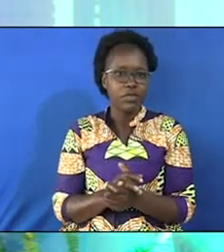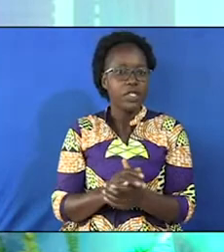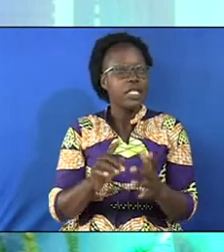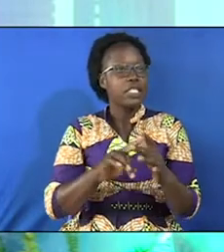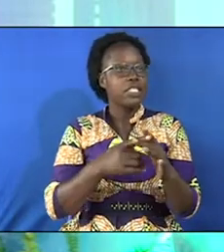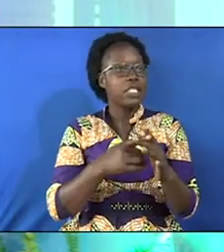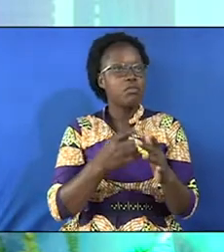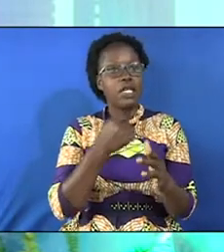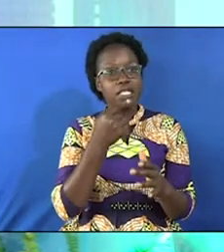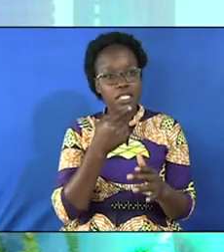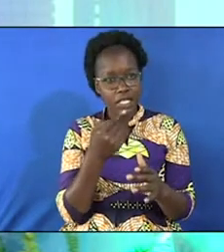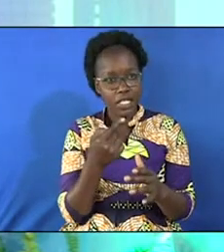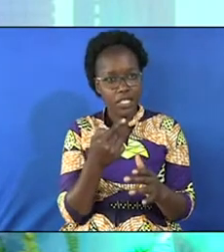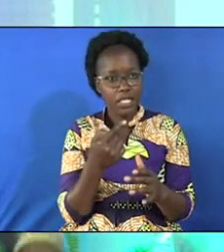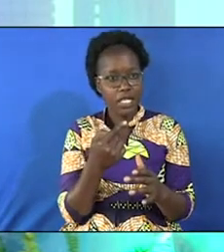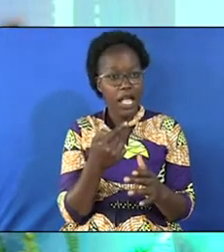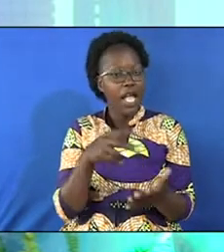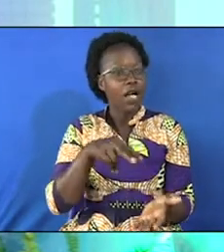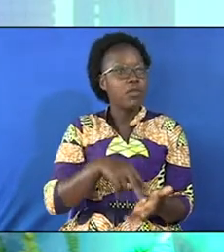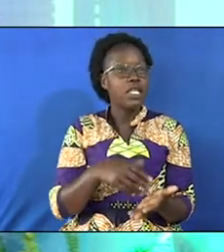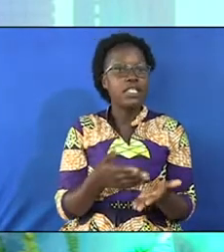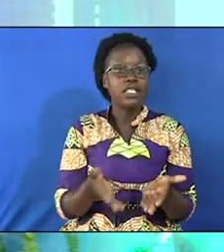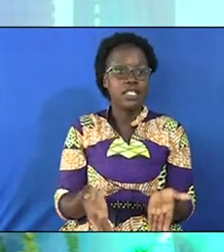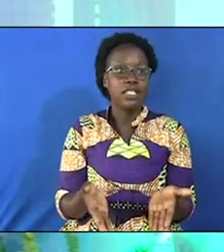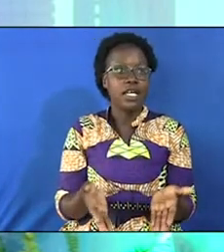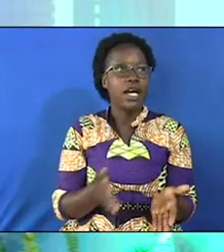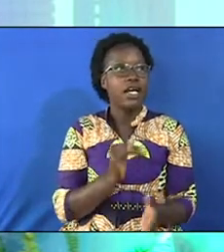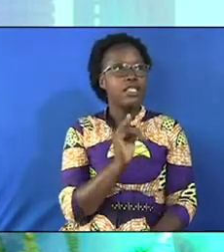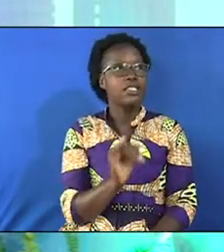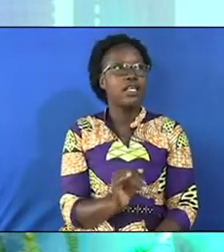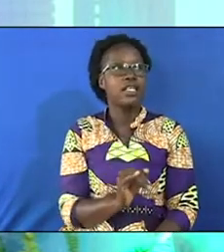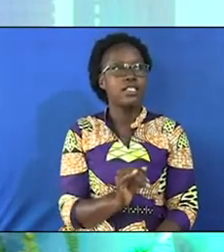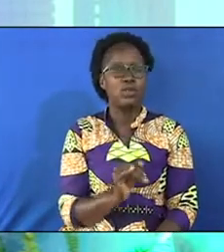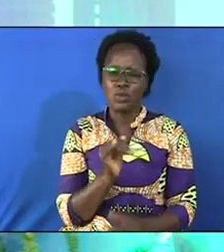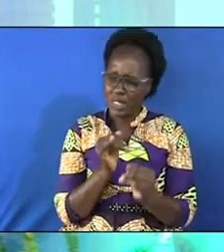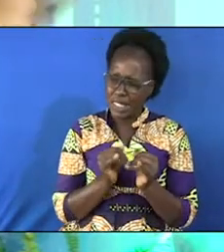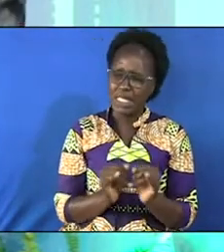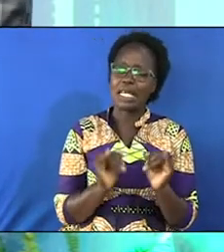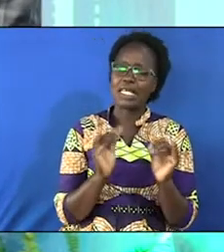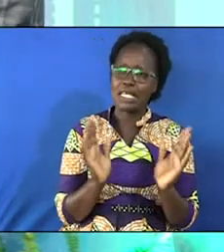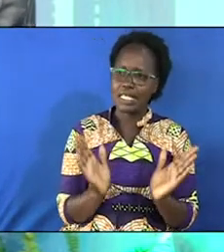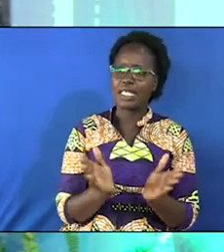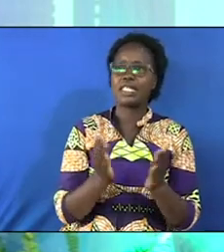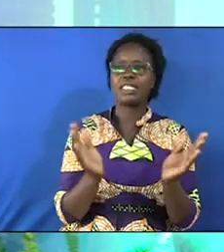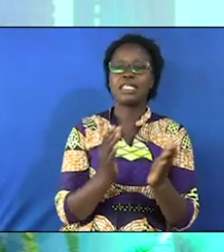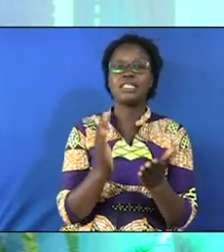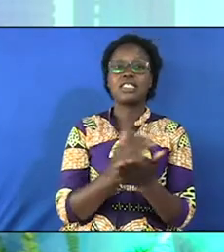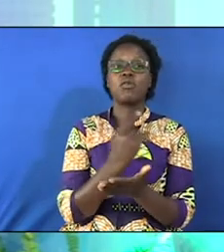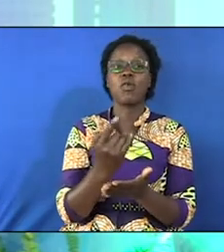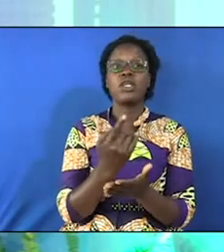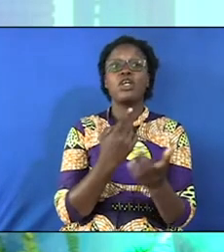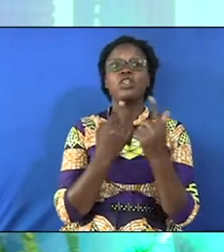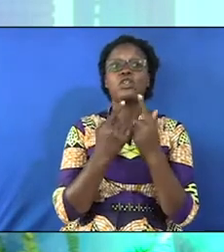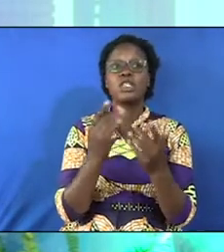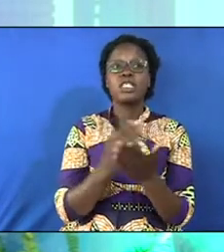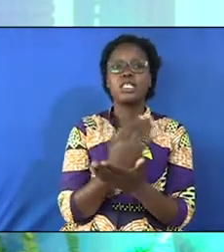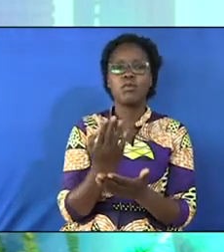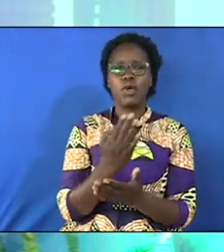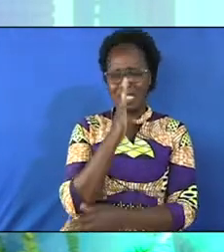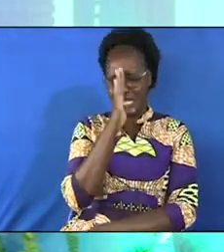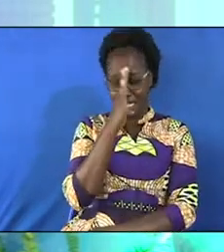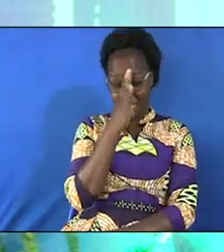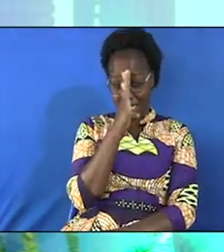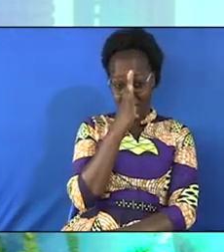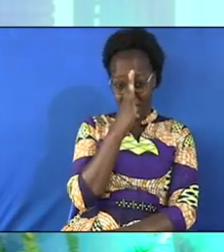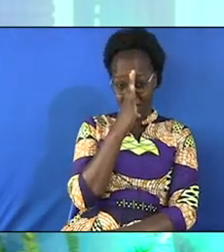begin by saying that because I'm standing here just to try to encourage someone to convince someone still in doubt